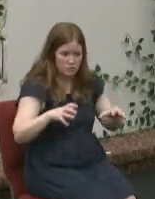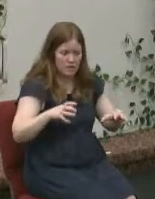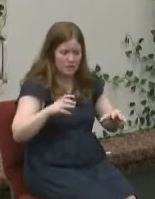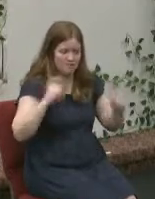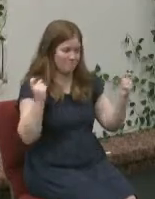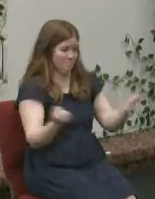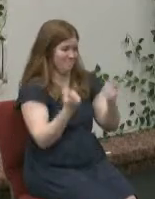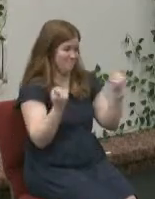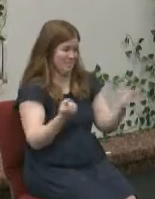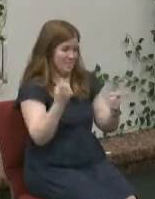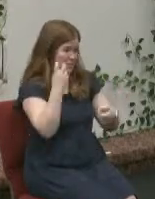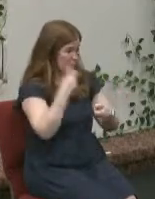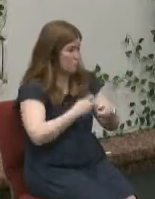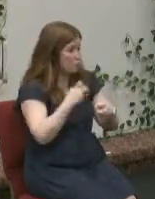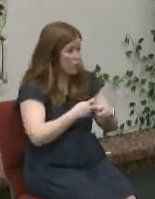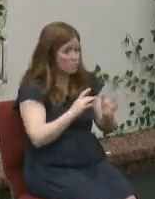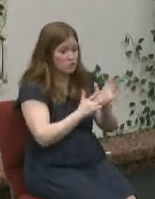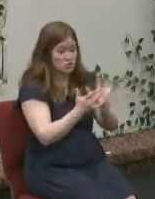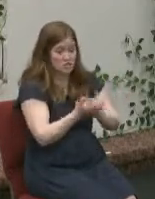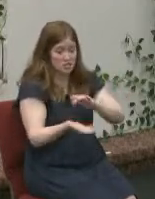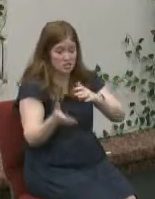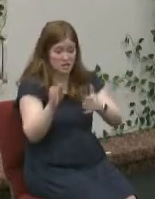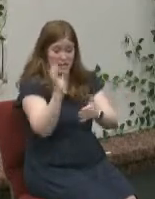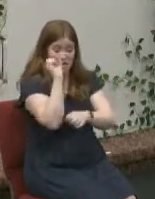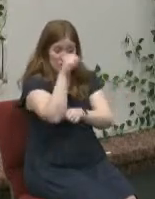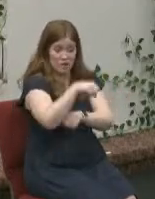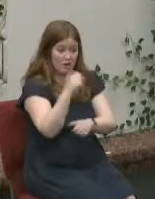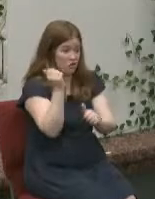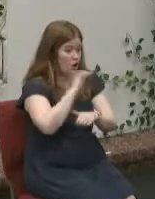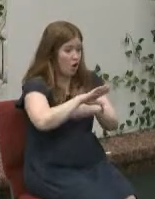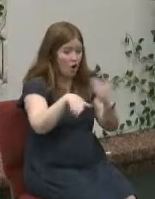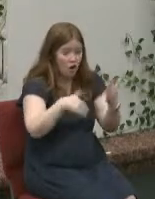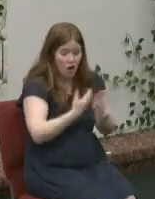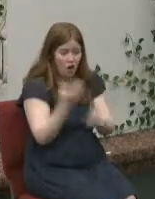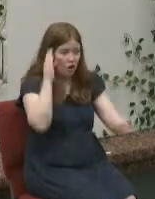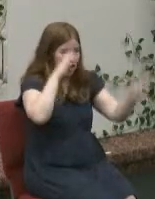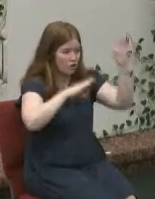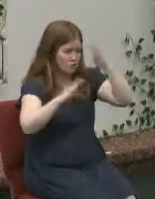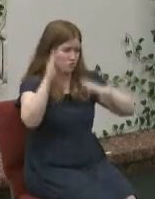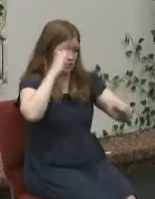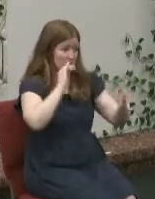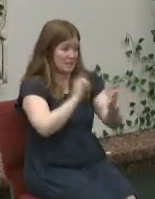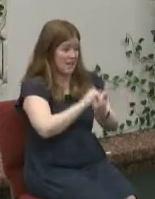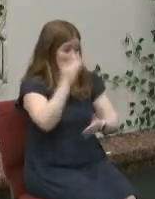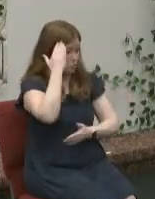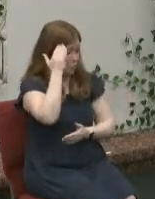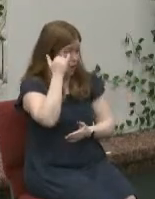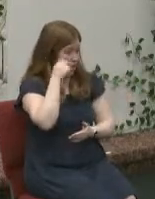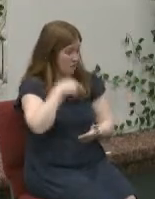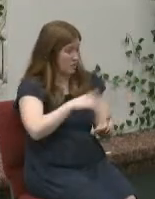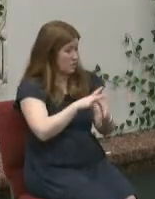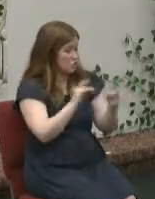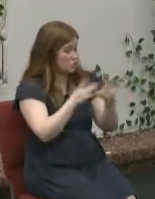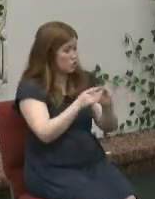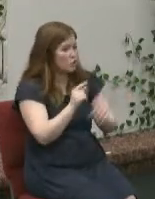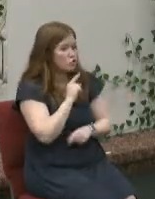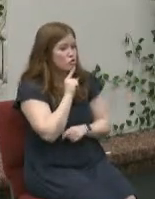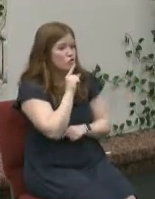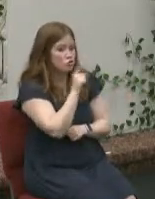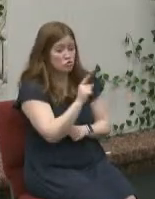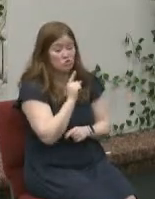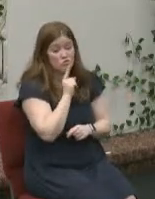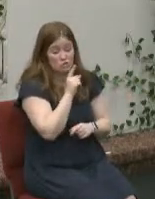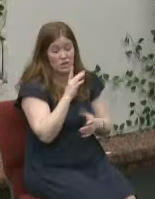a hell quake he's conquered all of them do you see that is why his story is the true one the real one